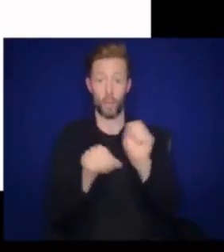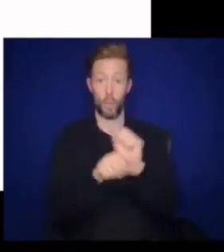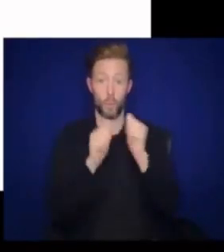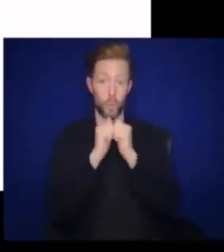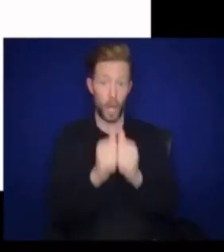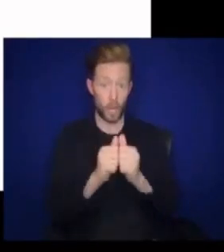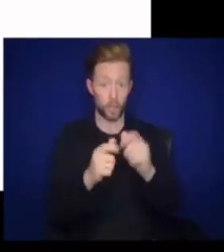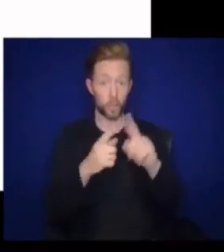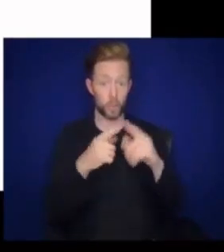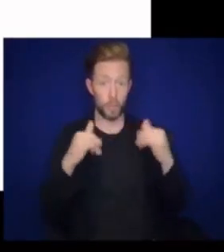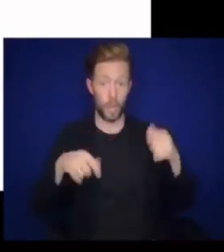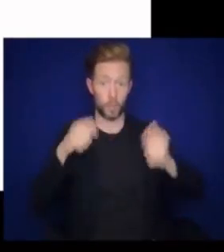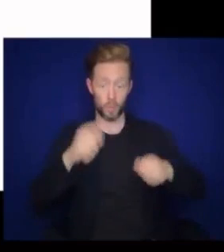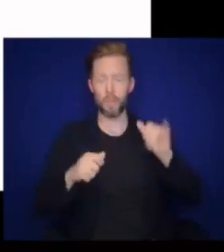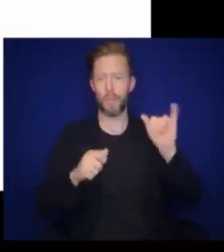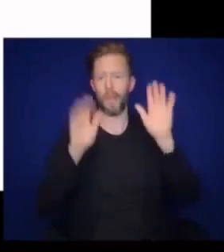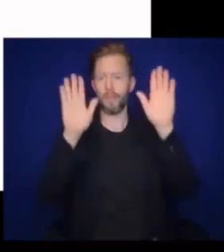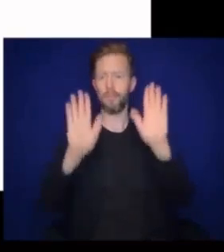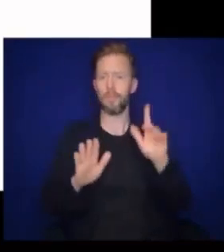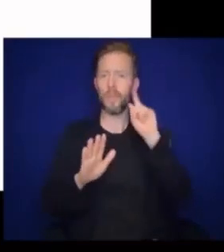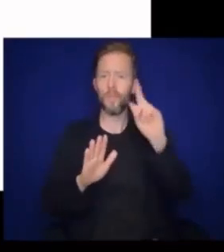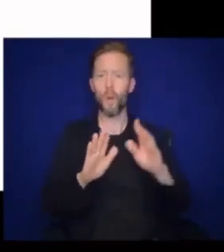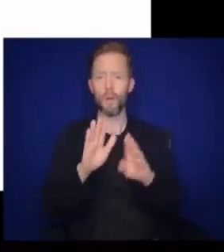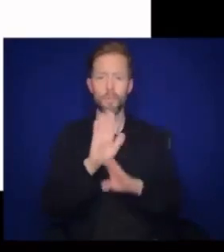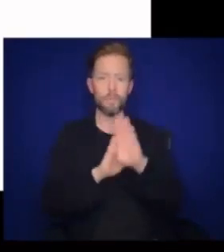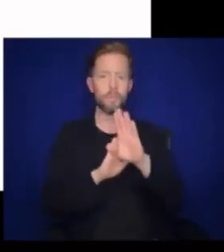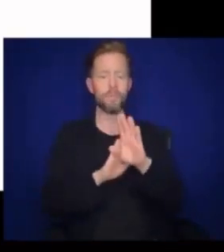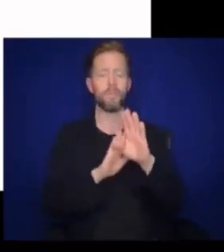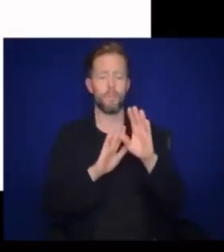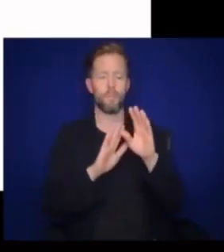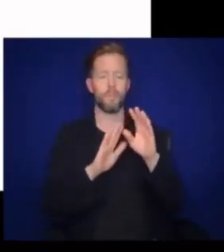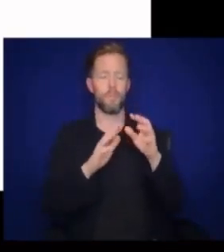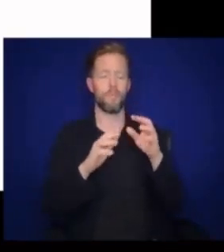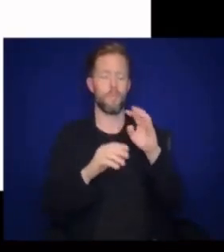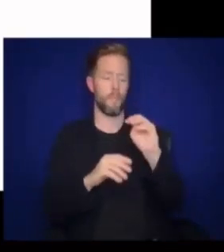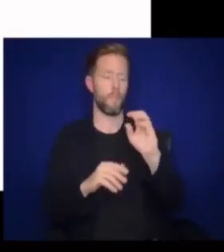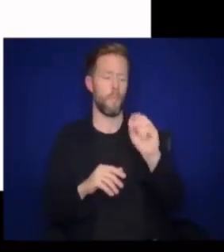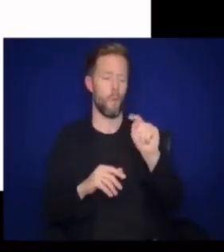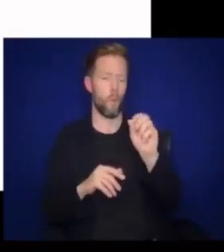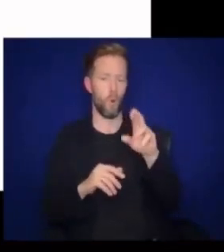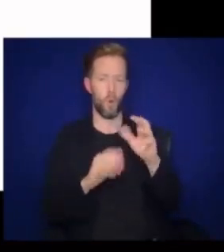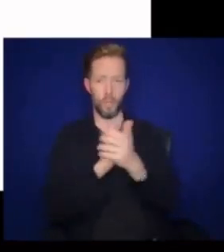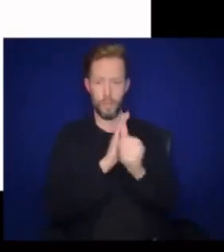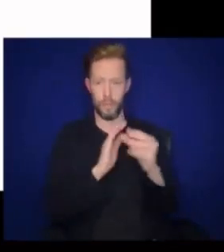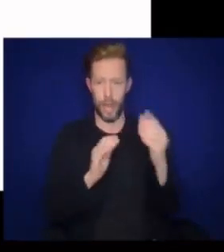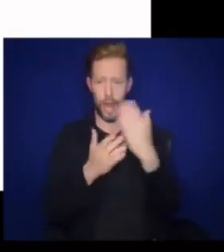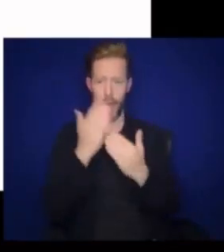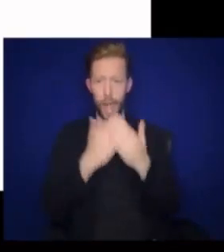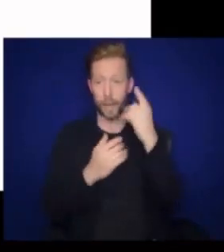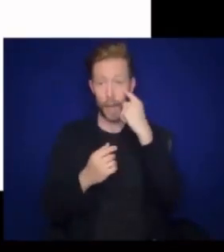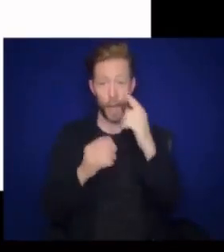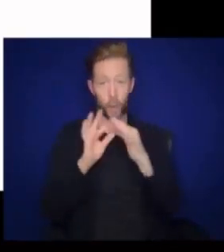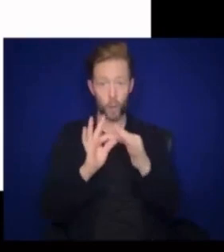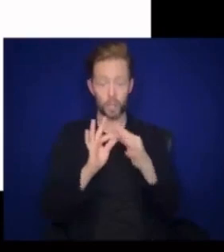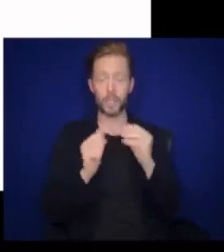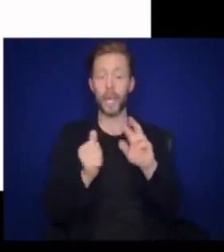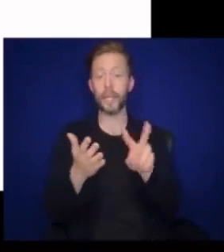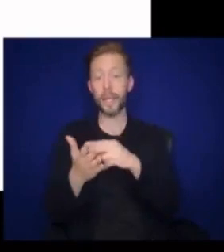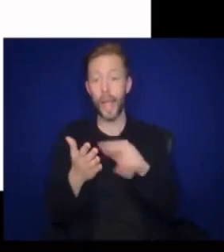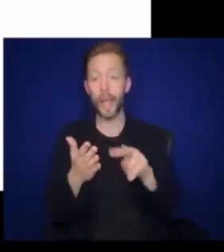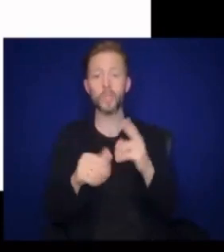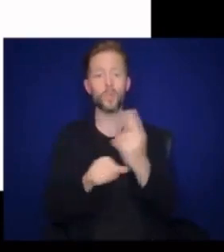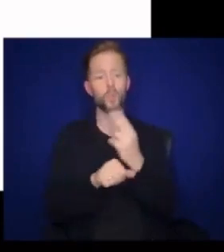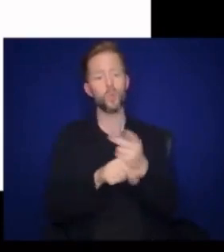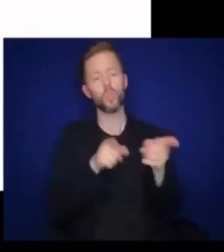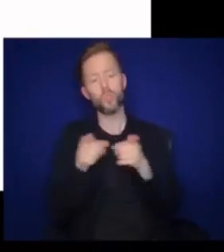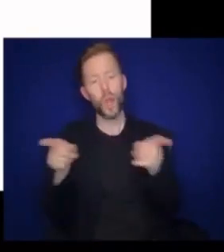to play a drum is great for building motor skills and eye-hand coordination. You can dance together and use direction